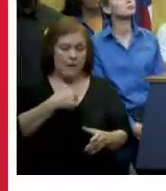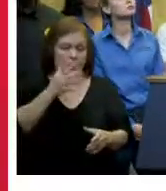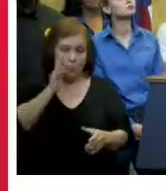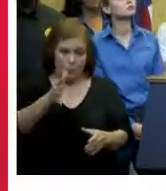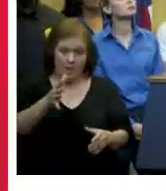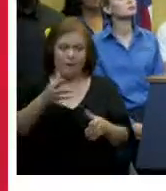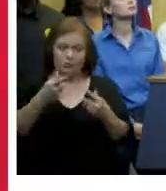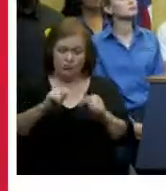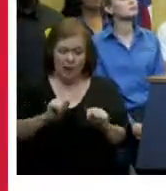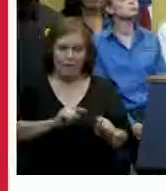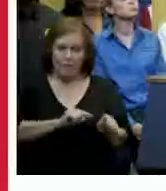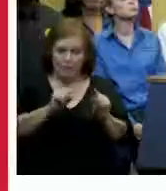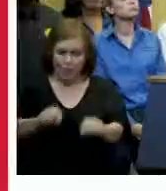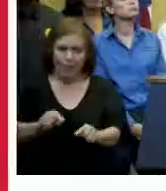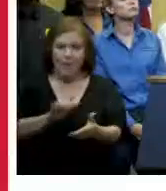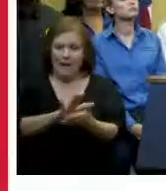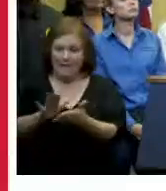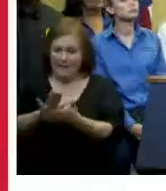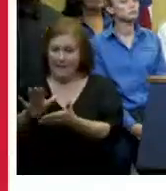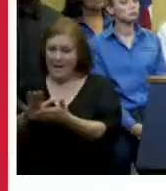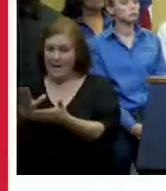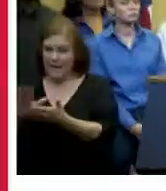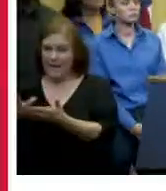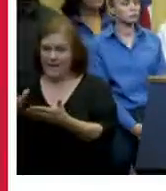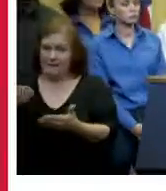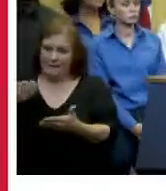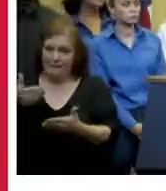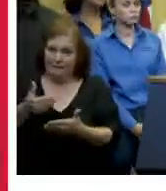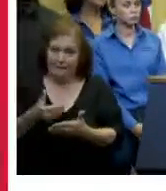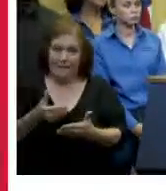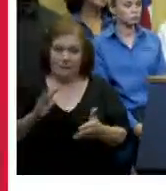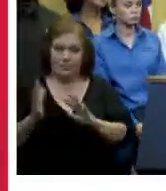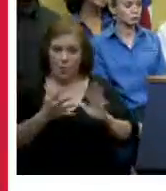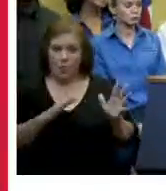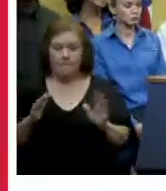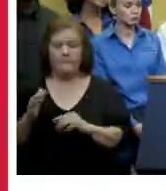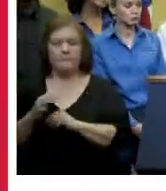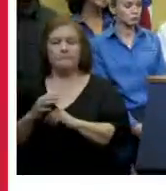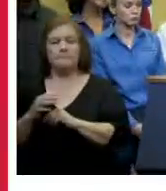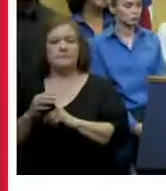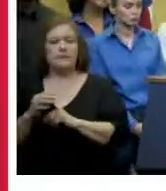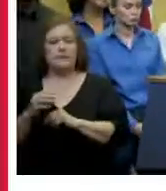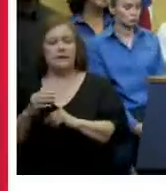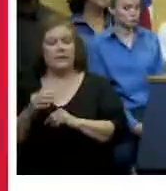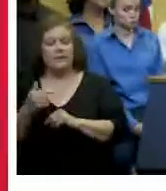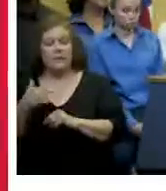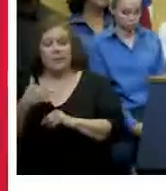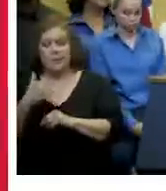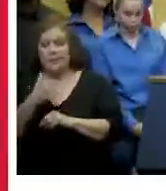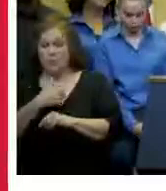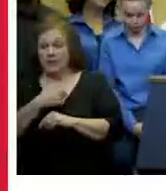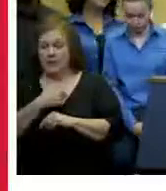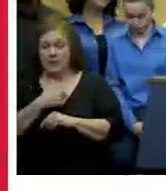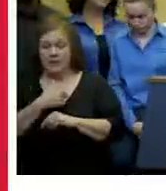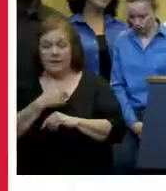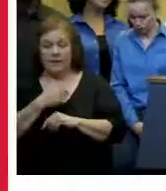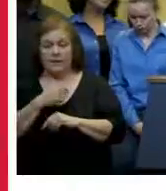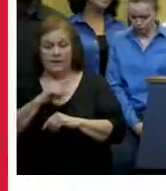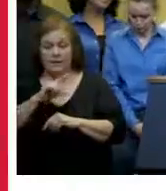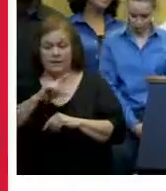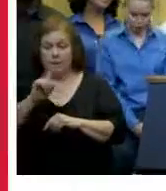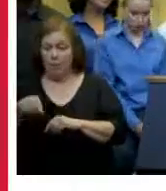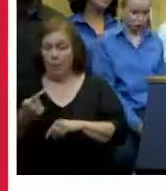but just as every other operations group has mentioned we can only do this work until it's safe to do so